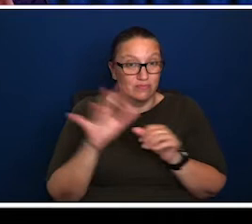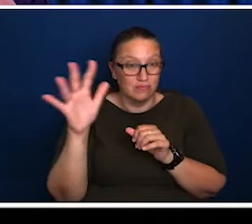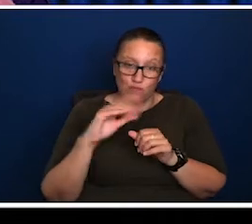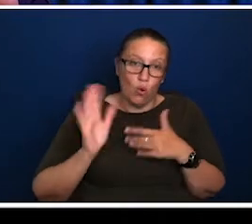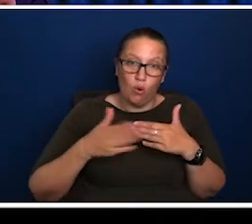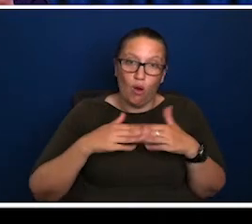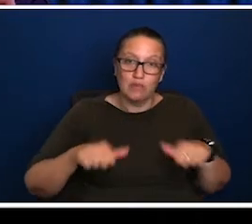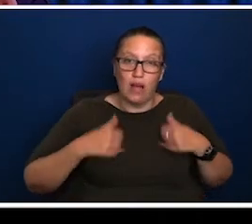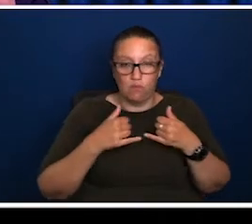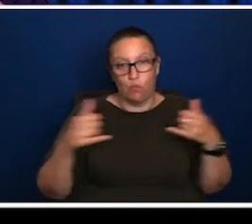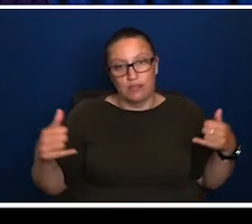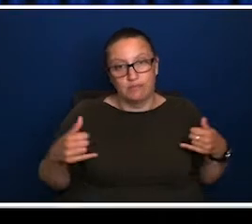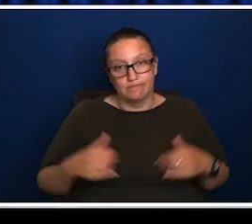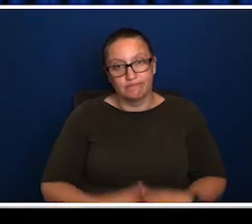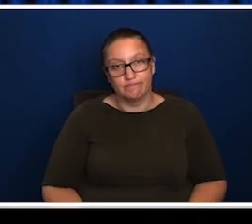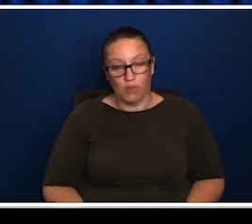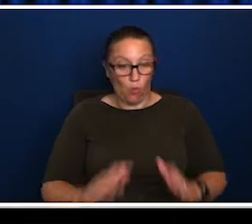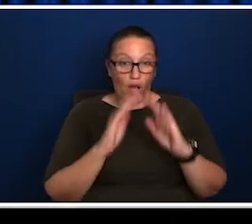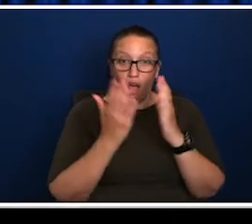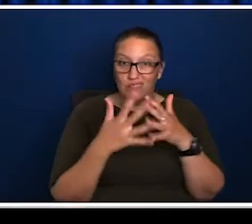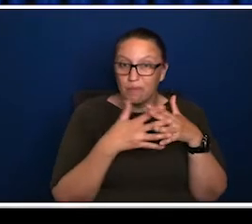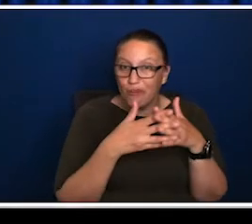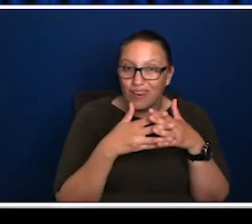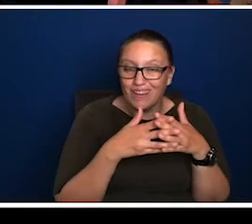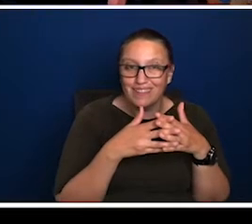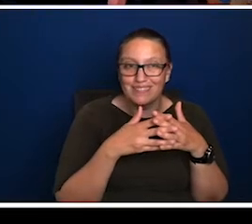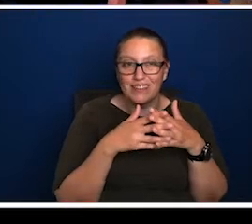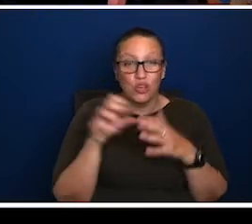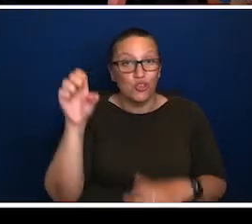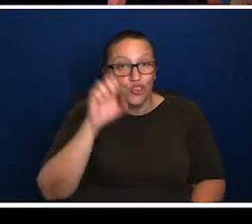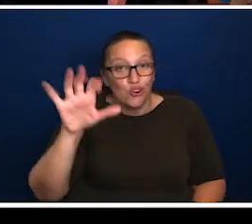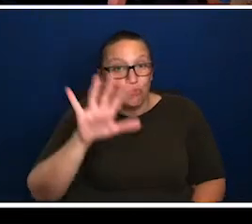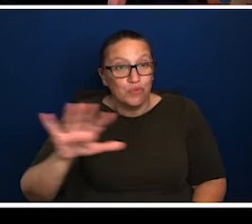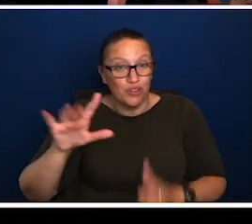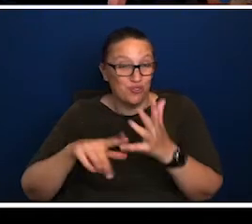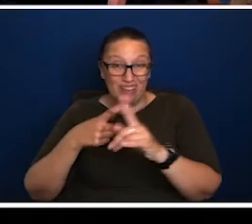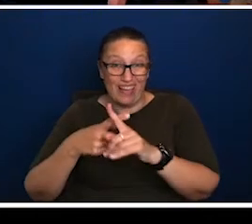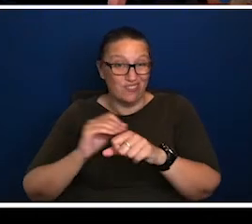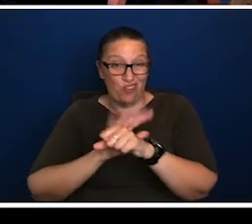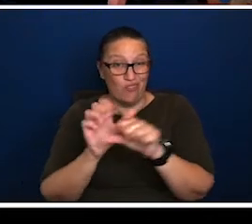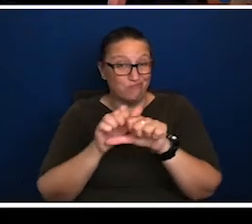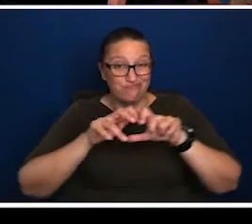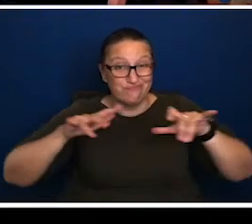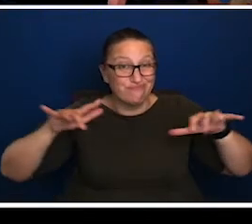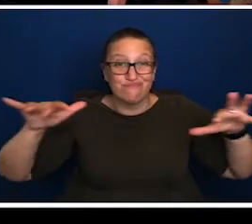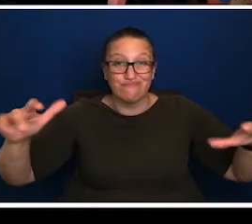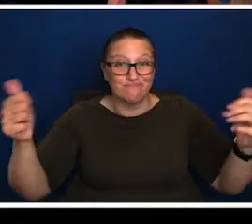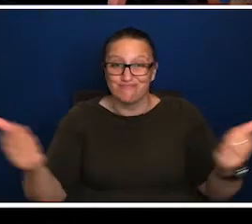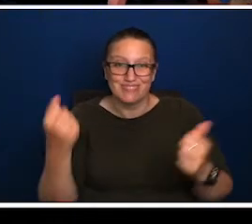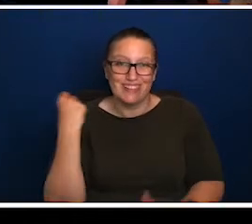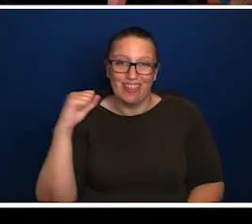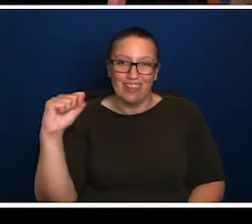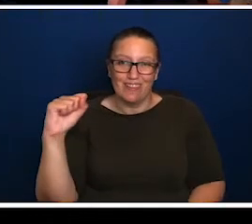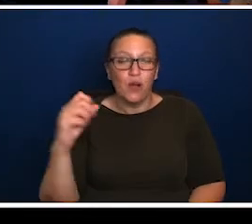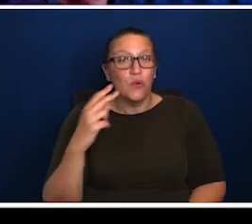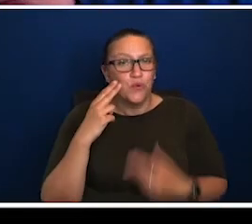exceptionally well is a closed border. And whilst the virus is burning around the rest of the globe, the US, continental Europe and especially the